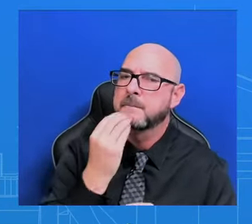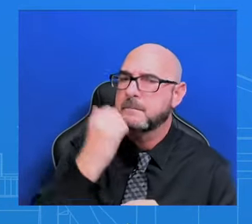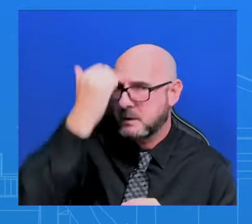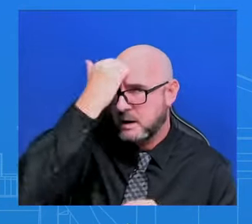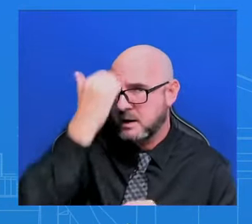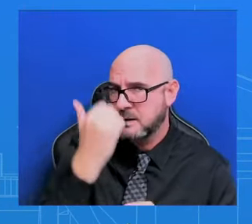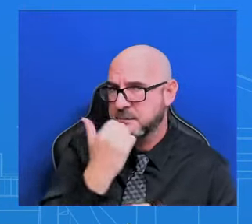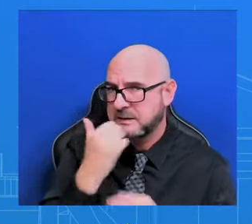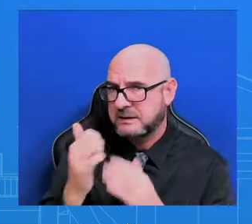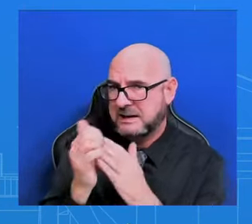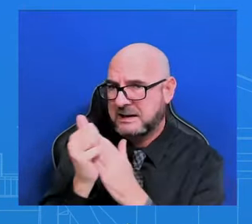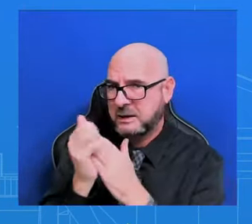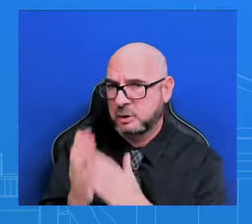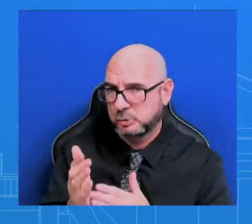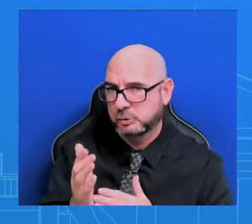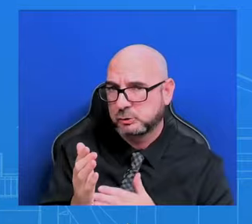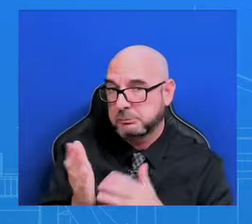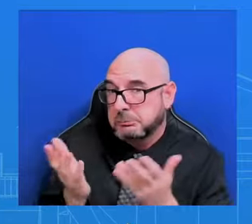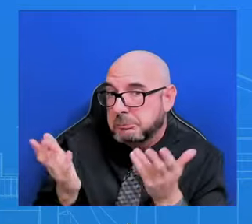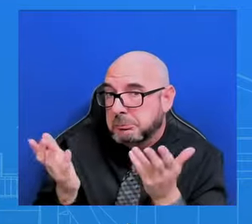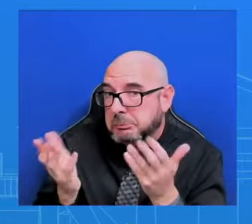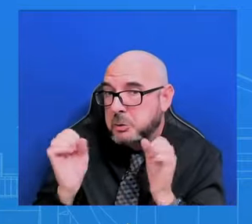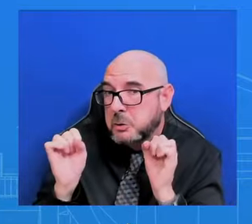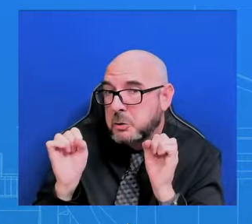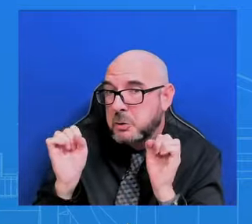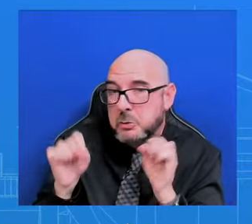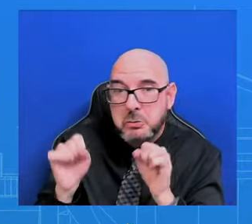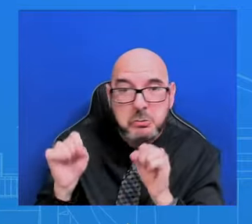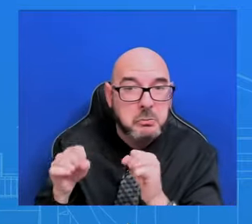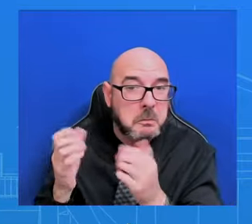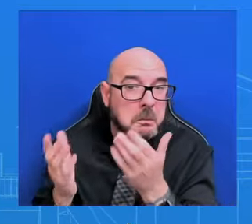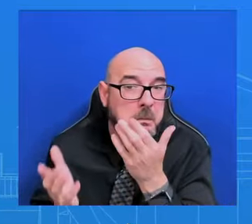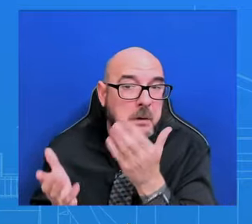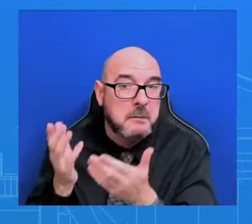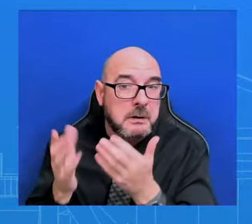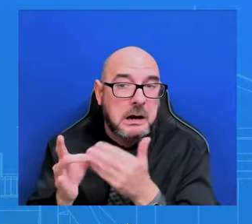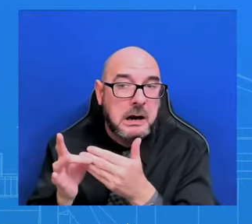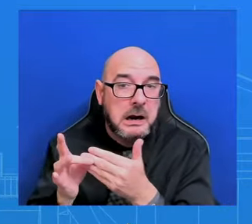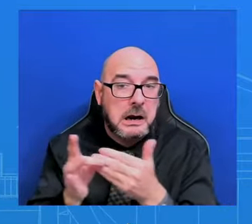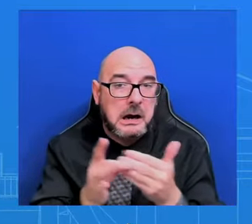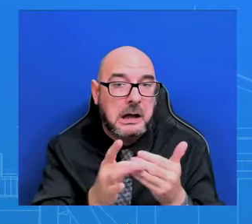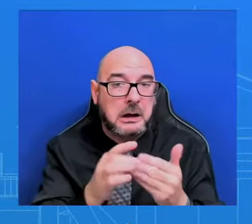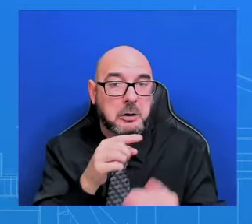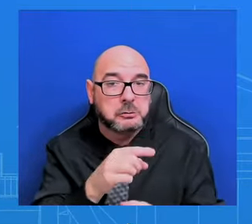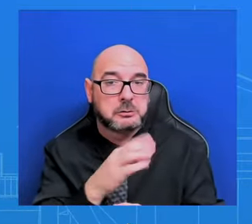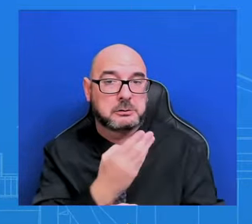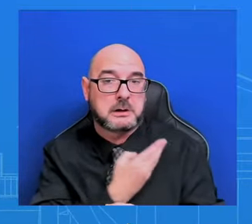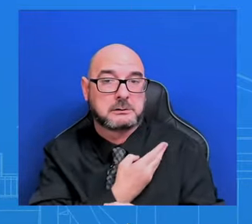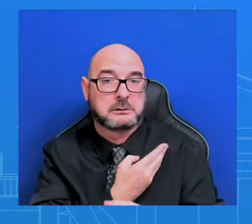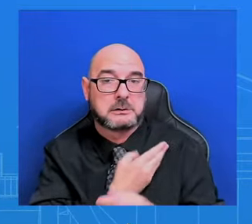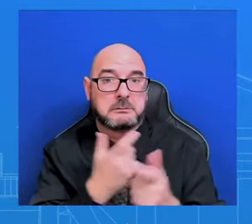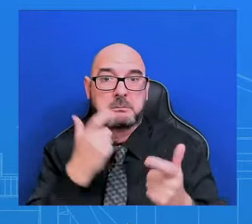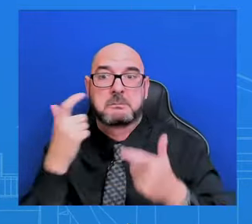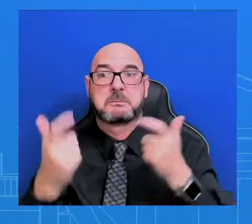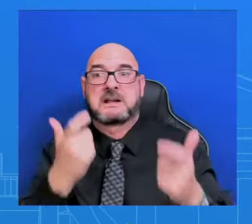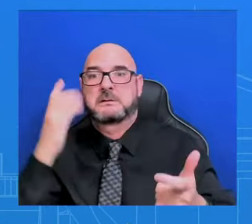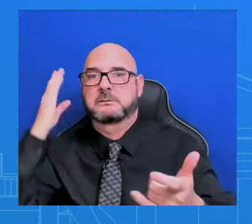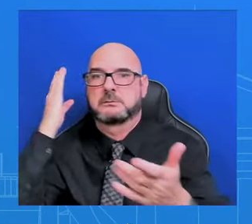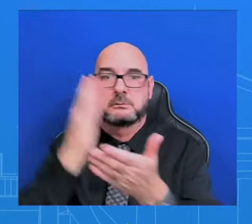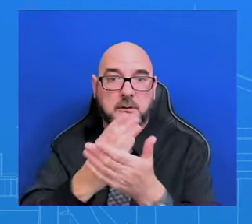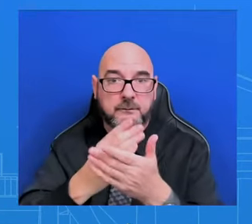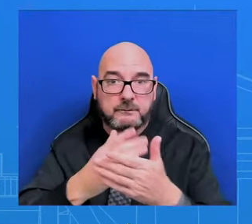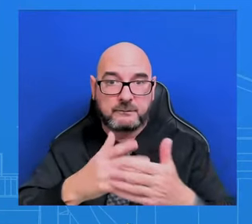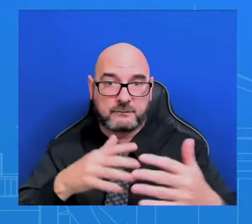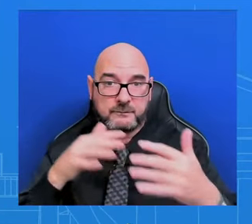Gaza as part of a broader ceasefire agreement. Is this something that the U.S. believes is a viable proposal? We don't want to see